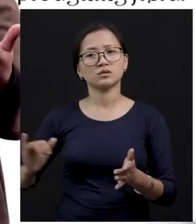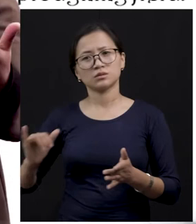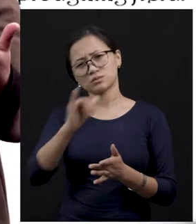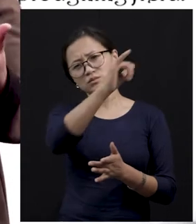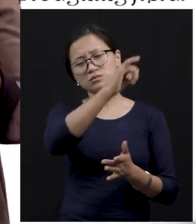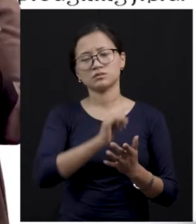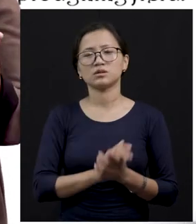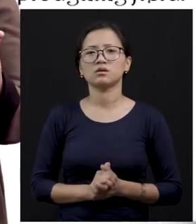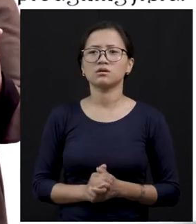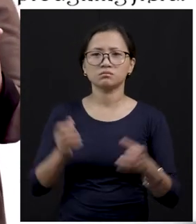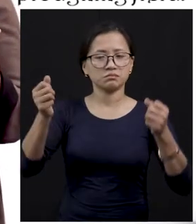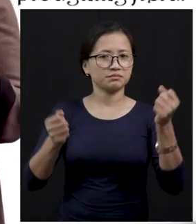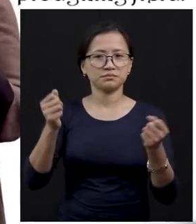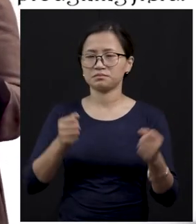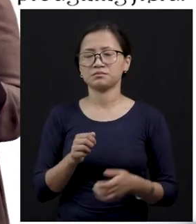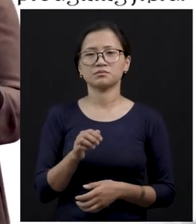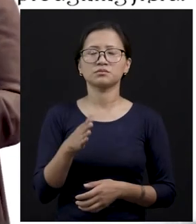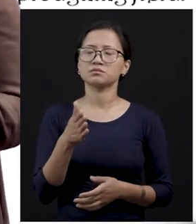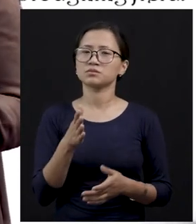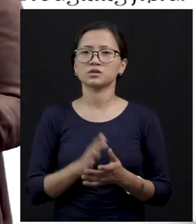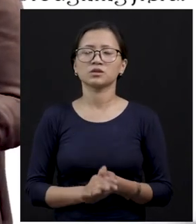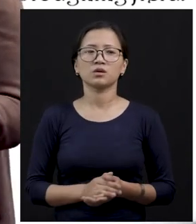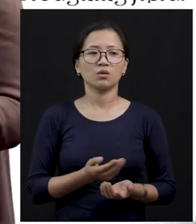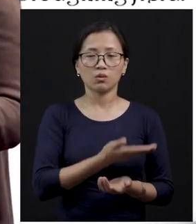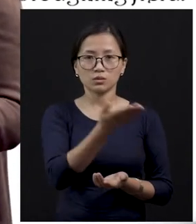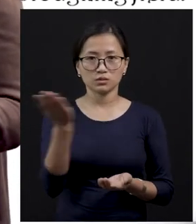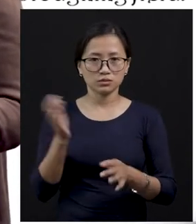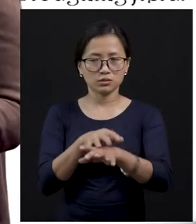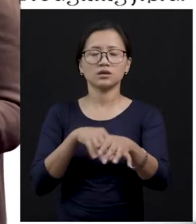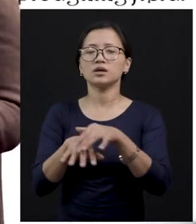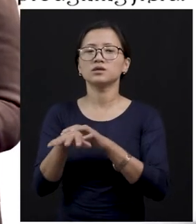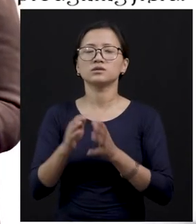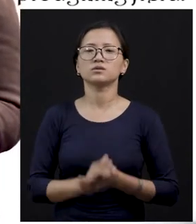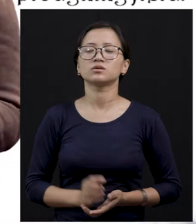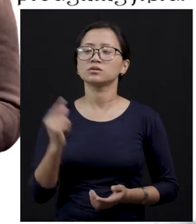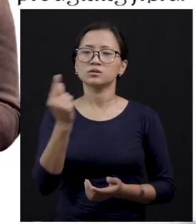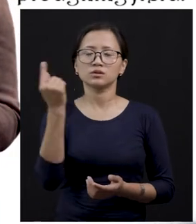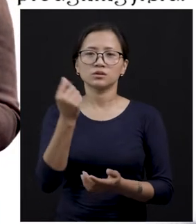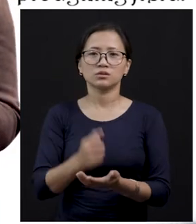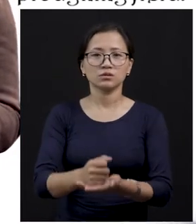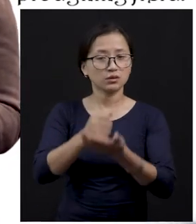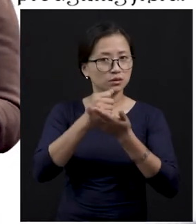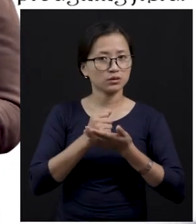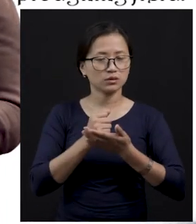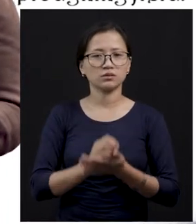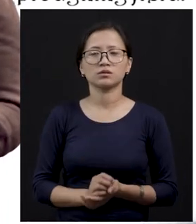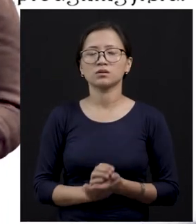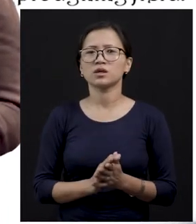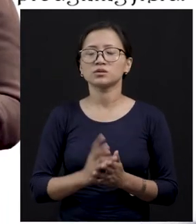aeroplanes or cars. So, these animals were used to